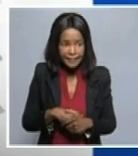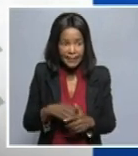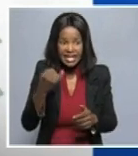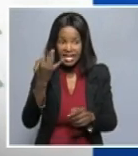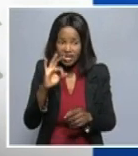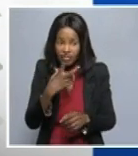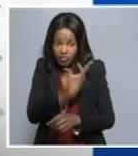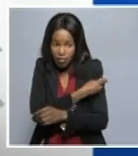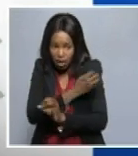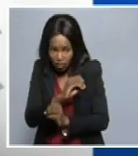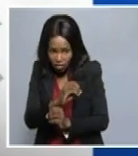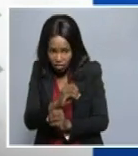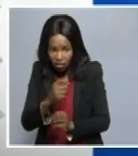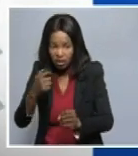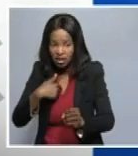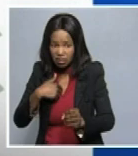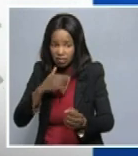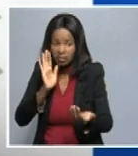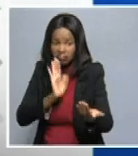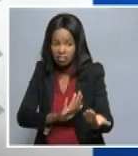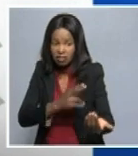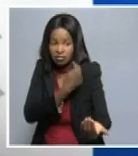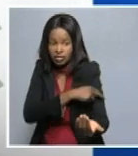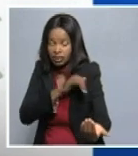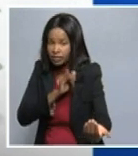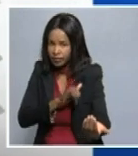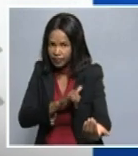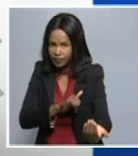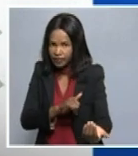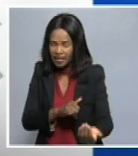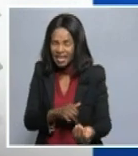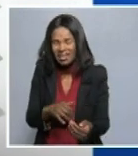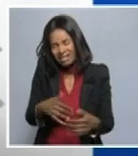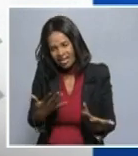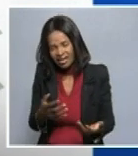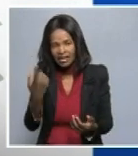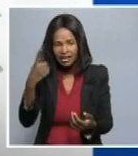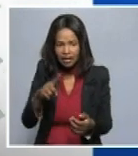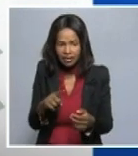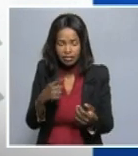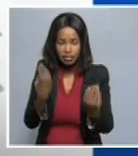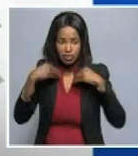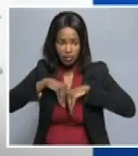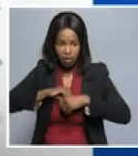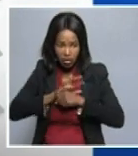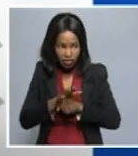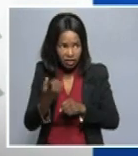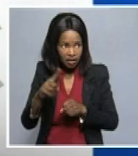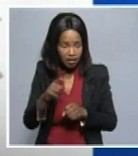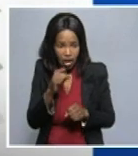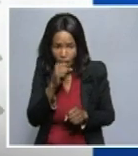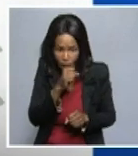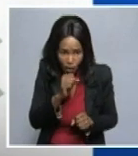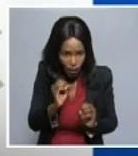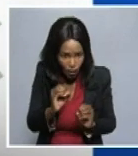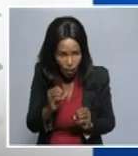in bed in the hospital. And of course, even if you are asymptomatic like myself, it